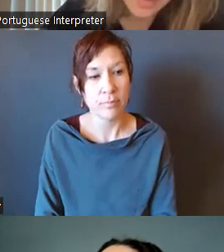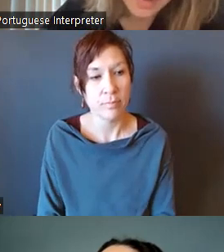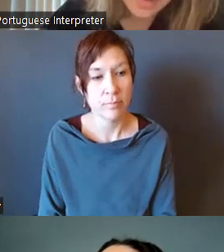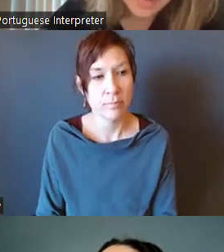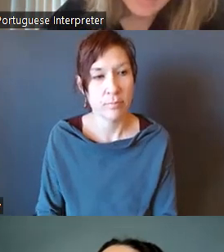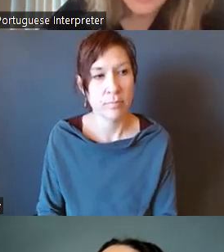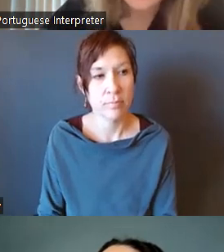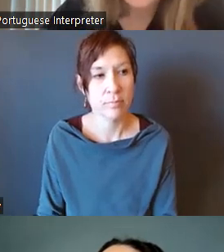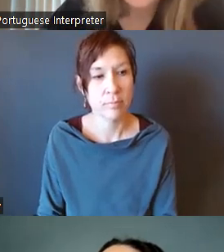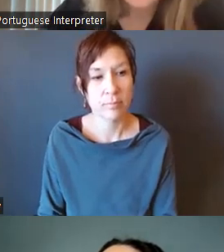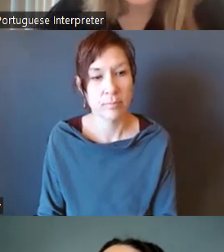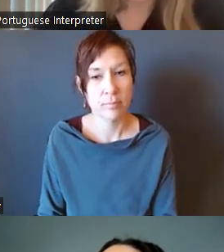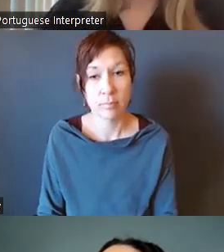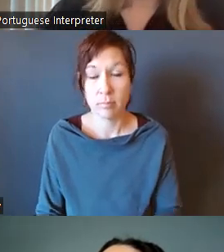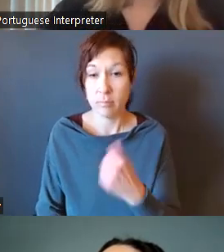Any other questions?